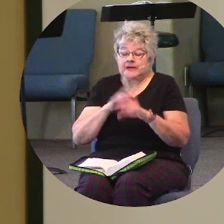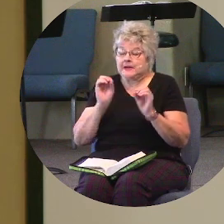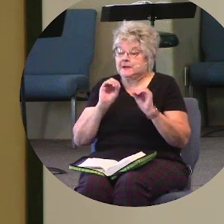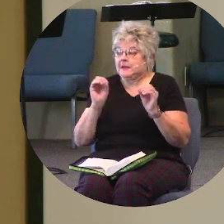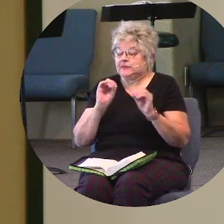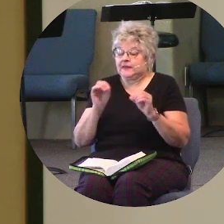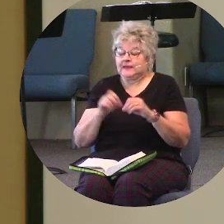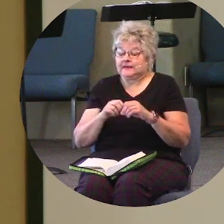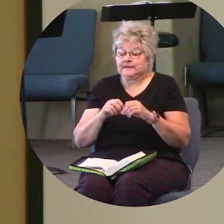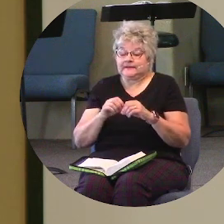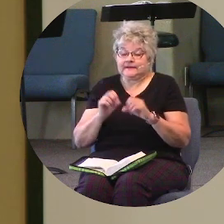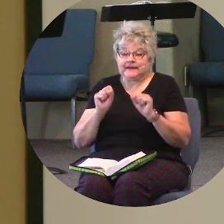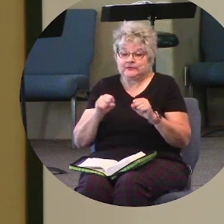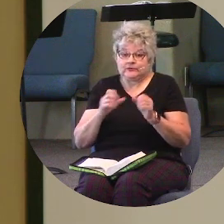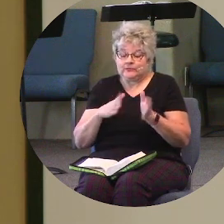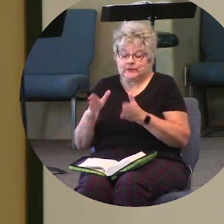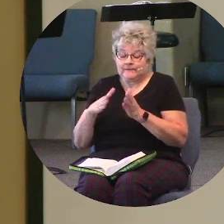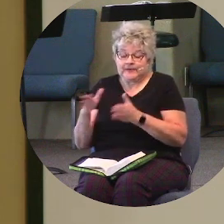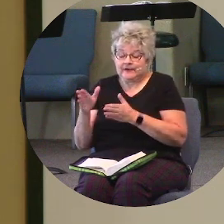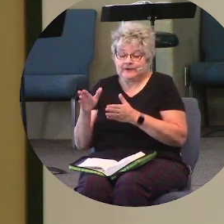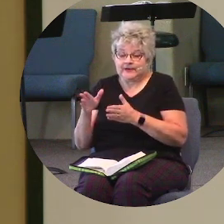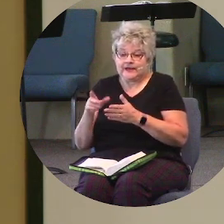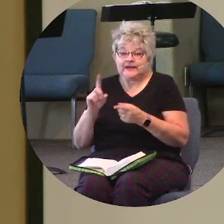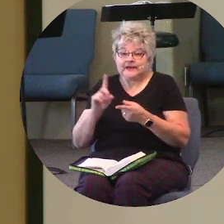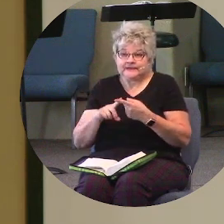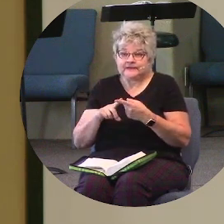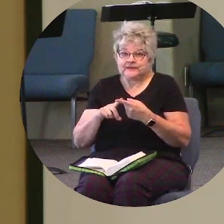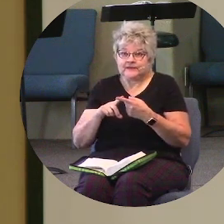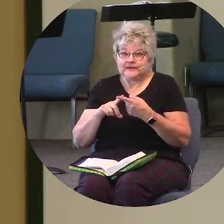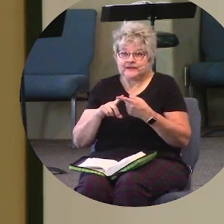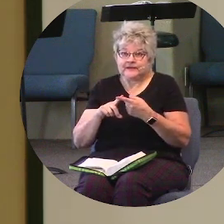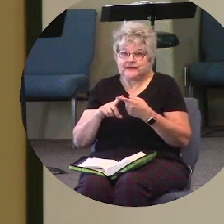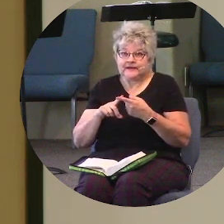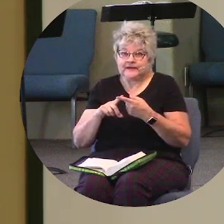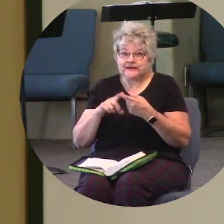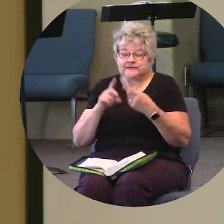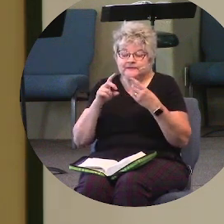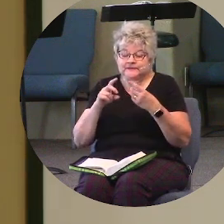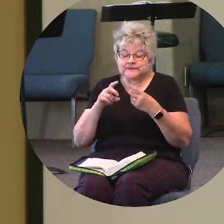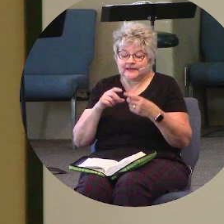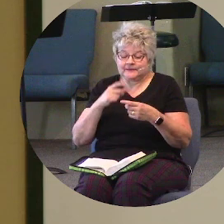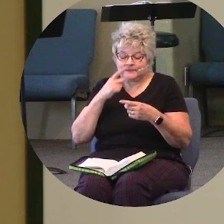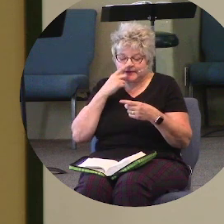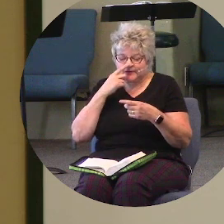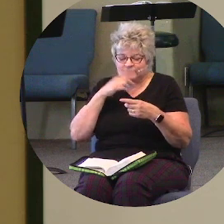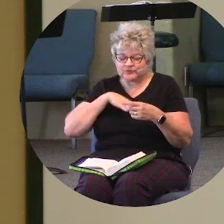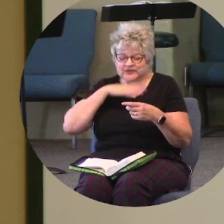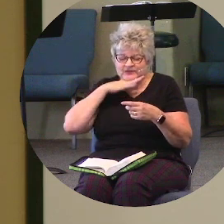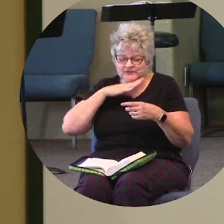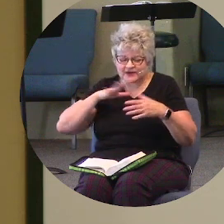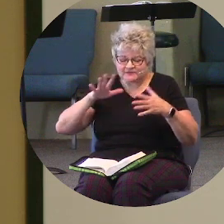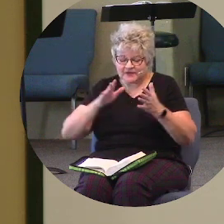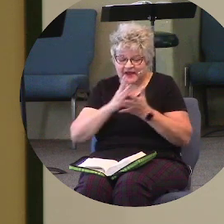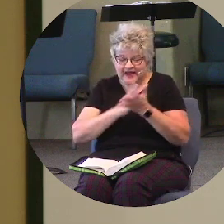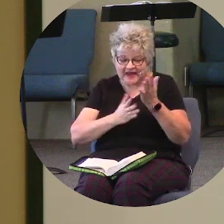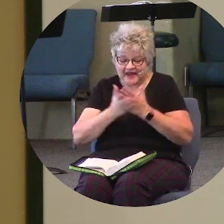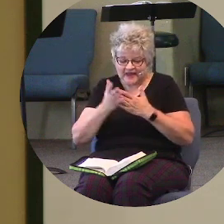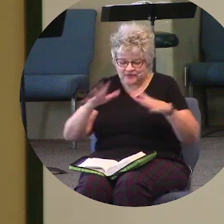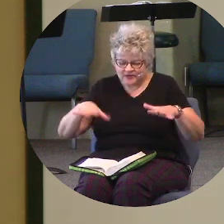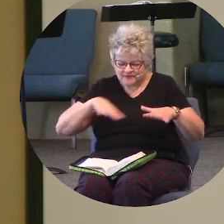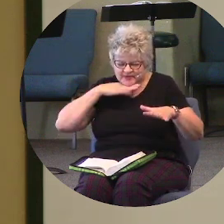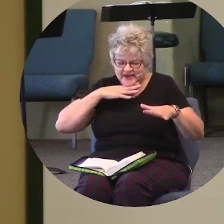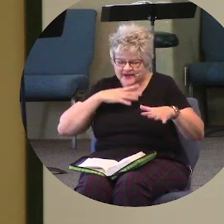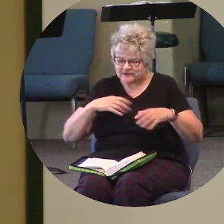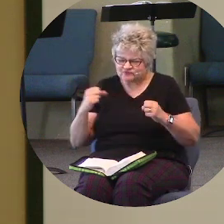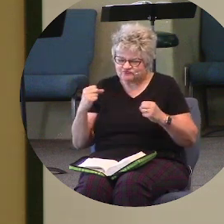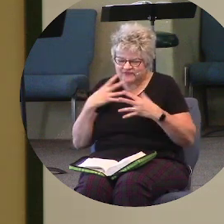I could have prepared for until I looked, and my nose was in the mud, my hands were in the mud, and I was muddy, and I was mad at